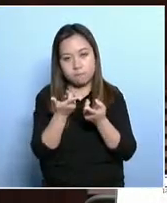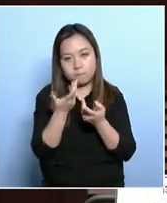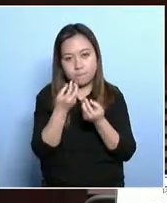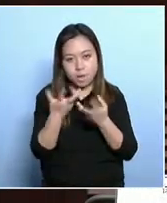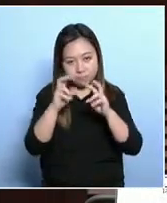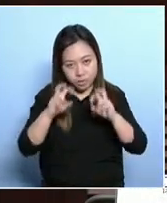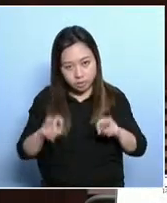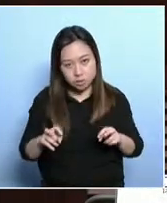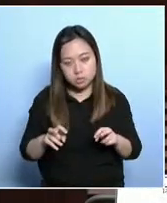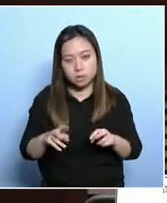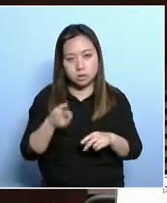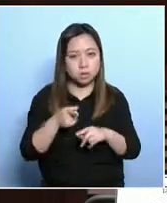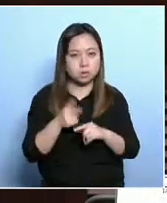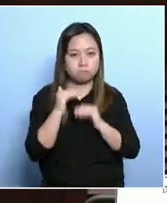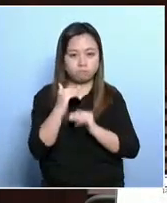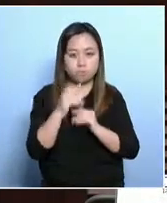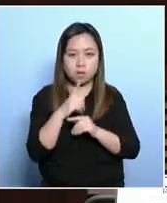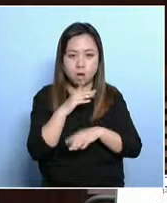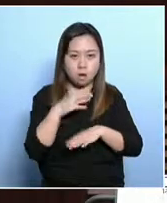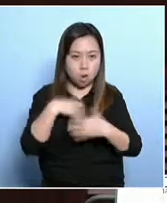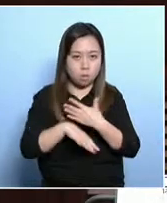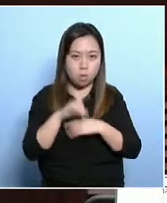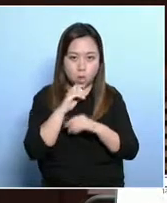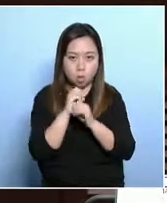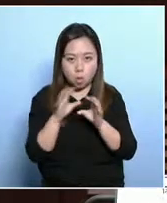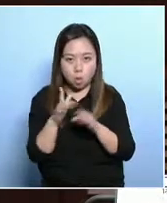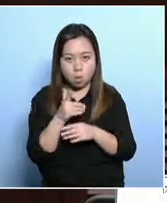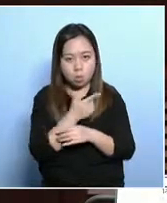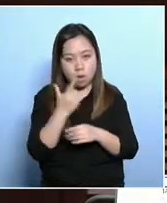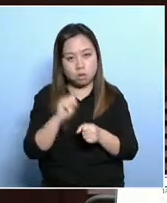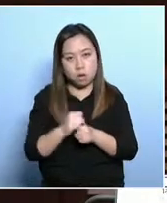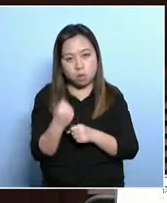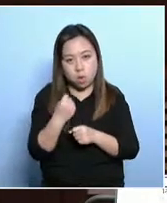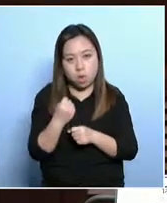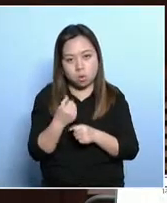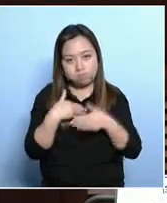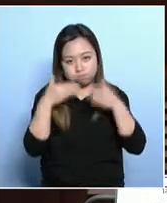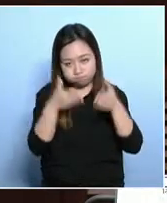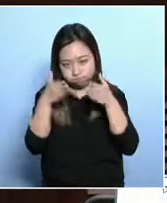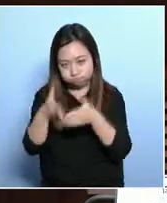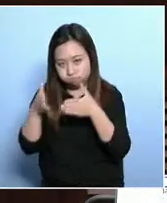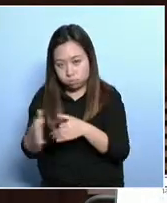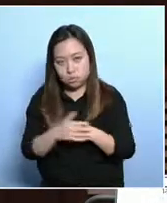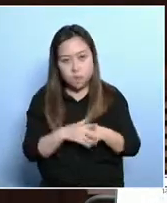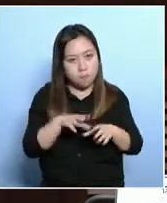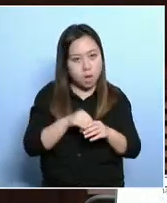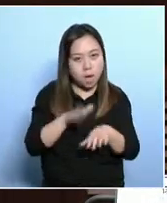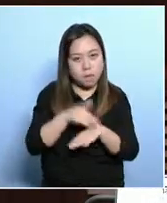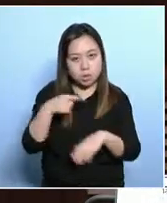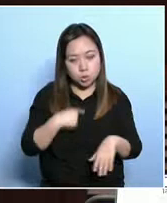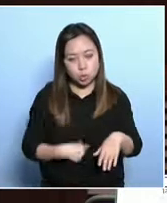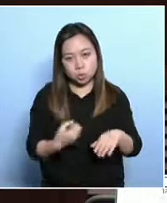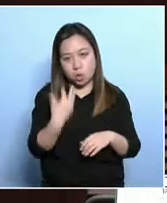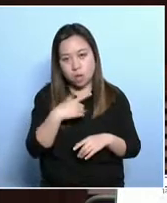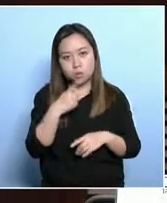Now, this is a framework for analysis. Now, we see the need to be